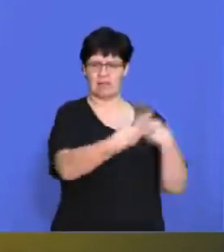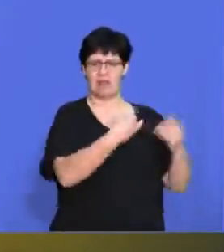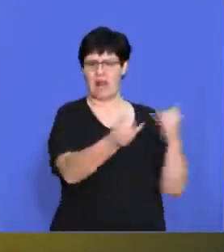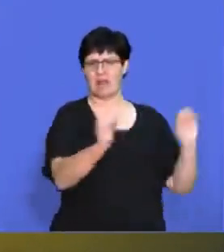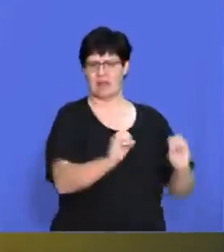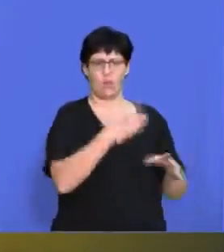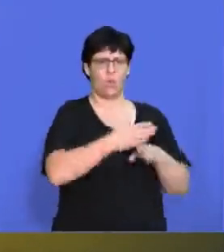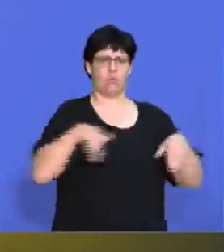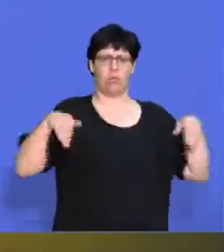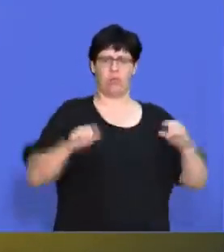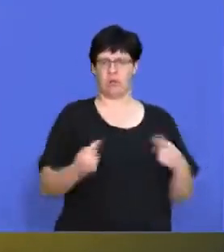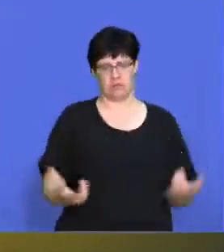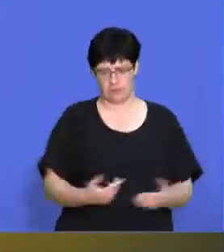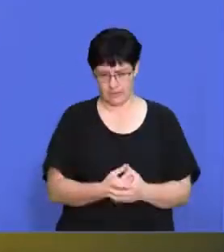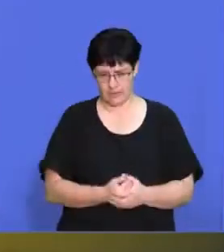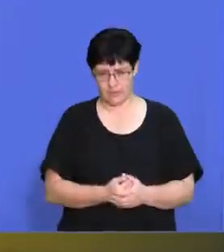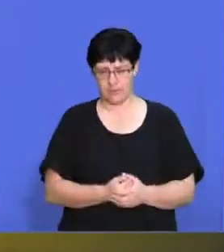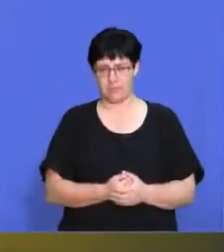them work there anymore.